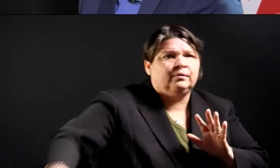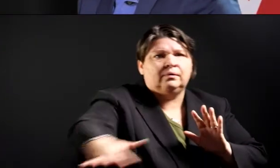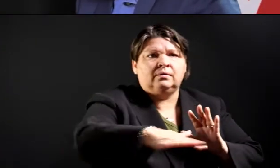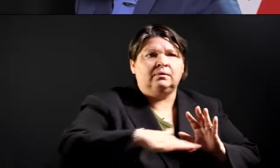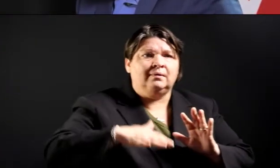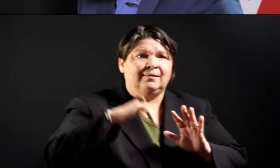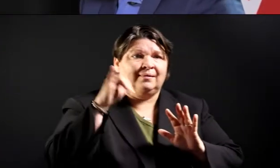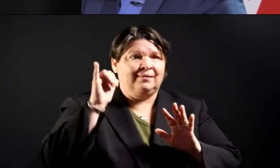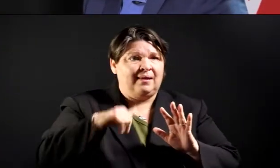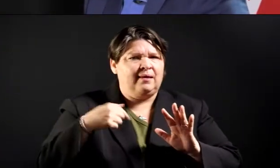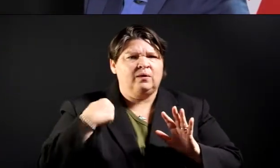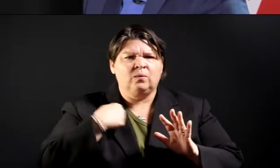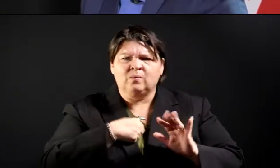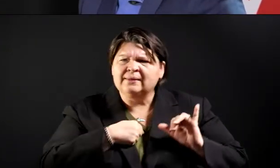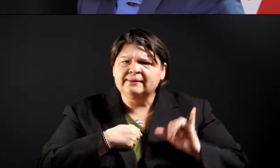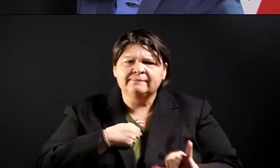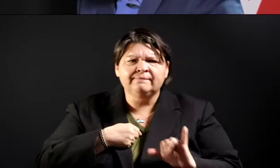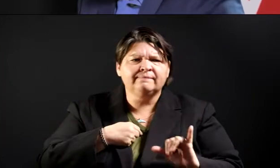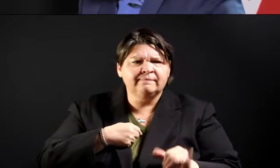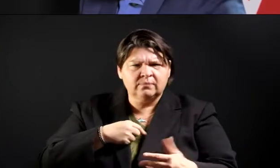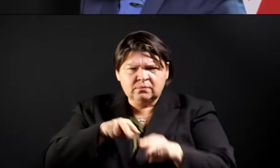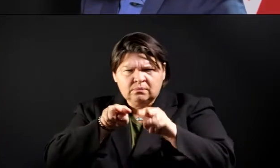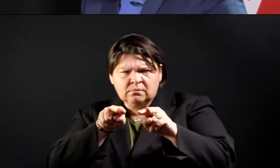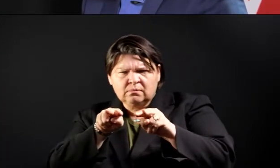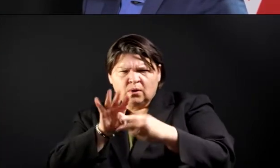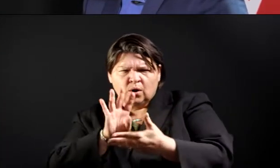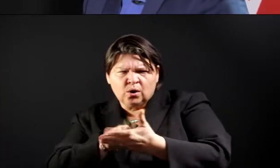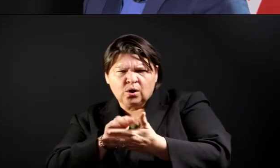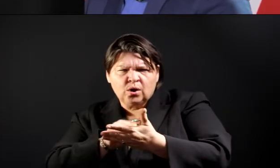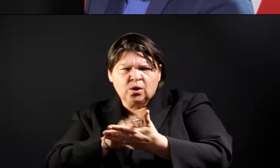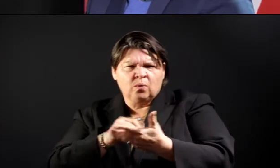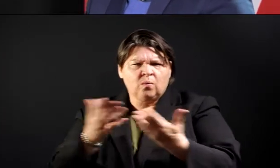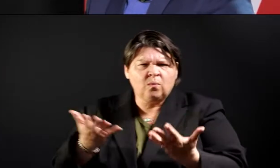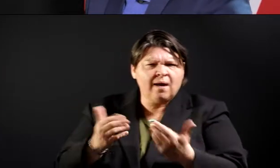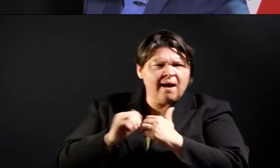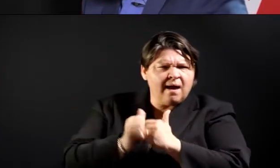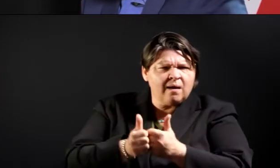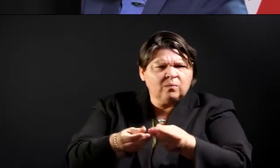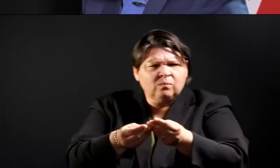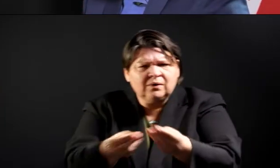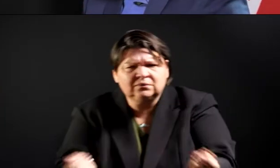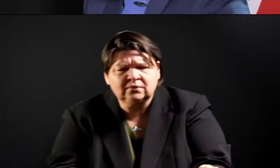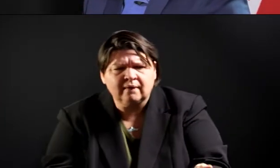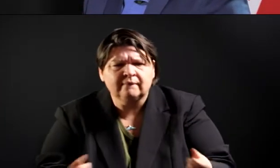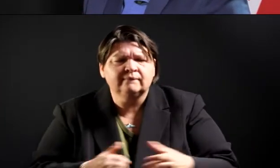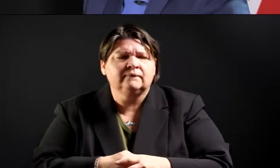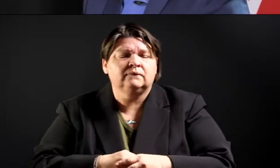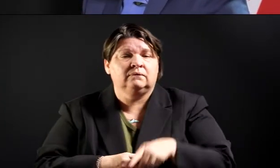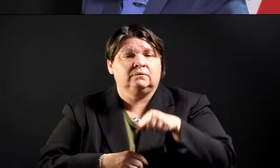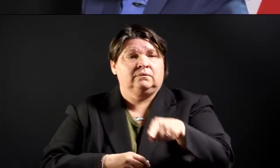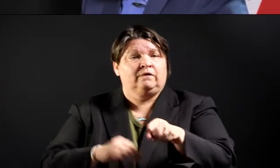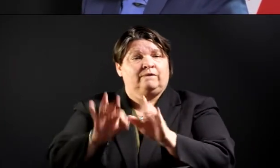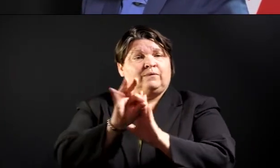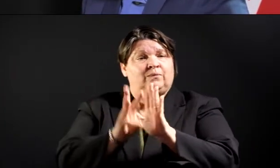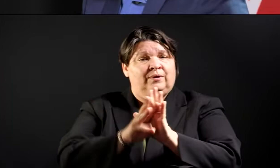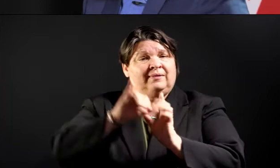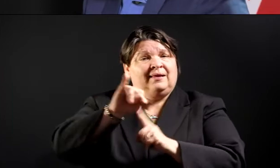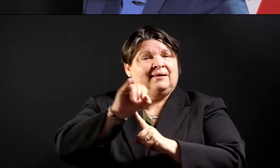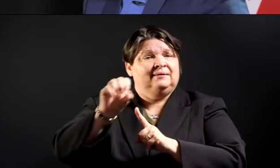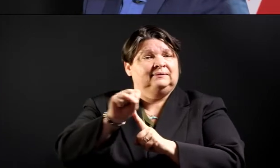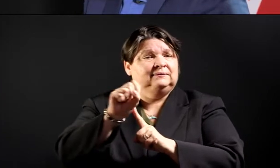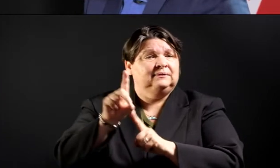what we need to approach and how we need to approach that. Fort Worth ISD recently launched its learning-at-home initiative.